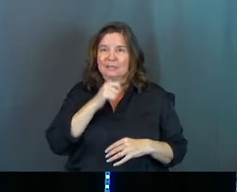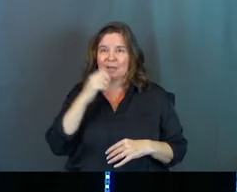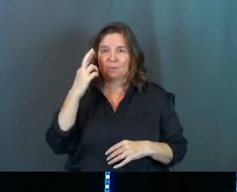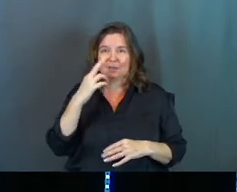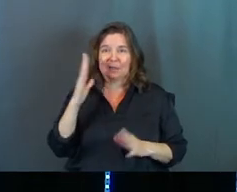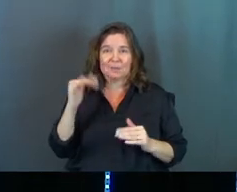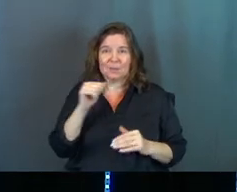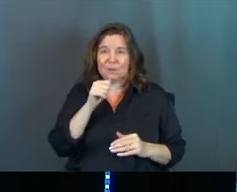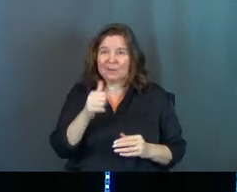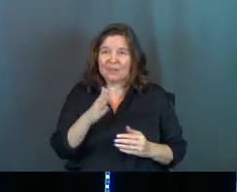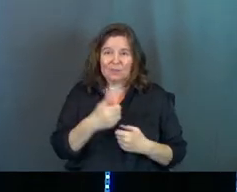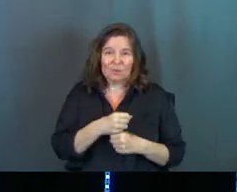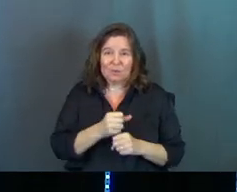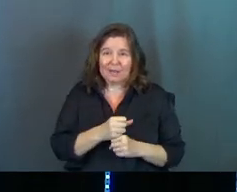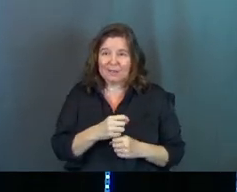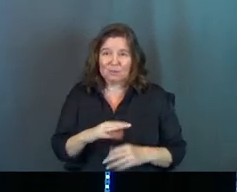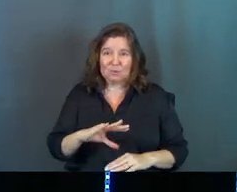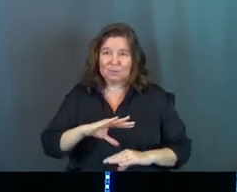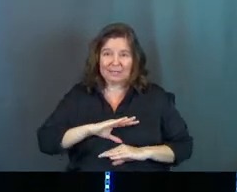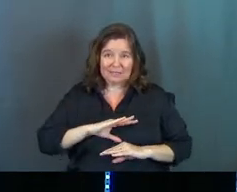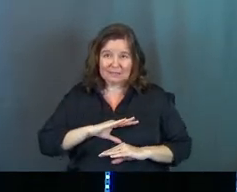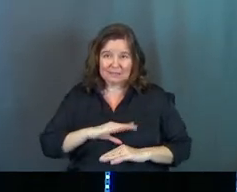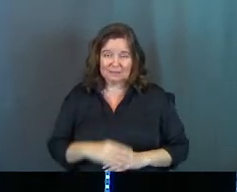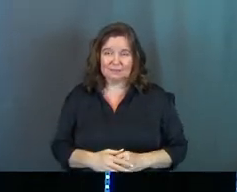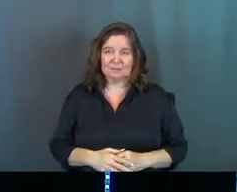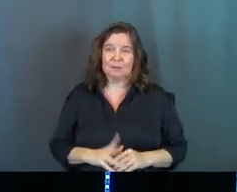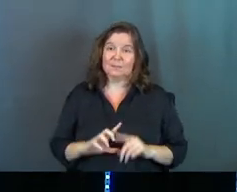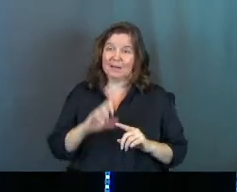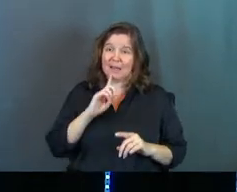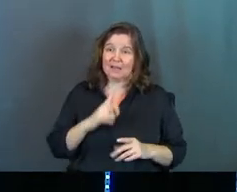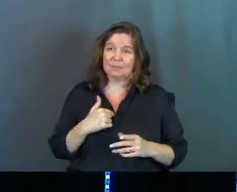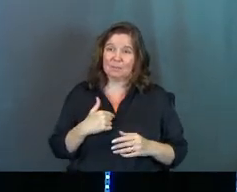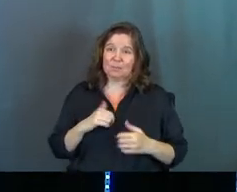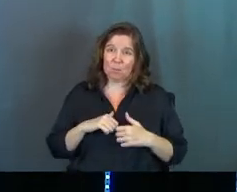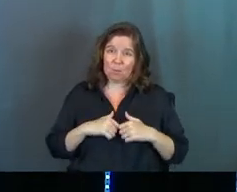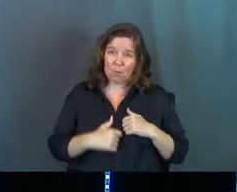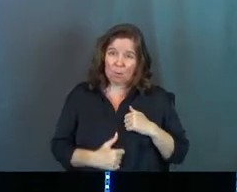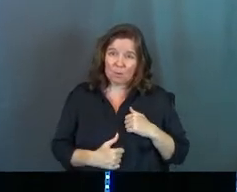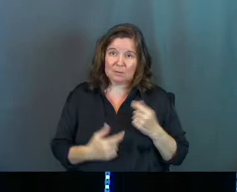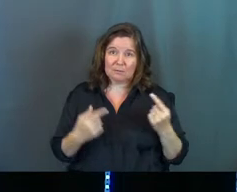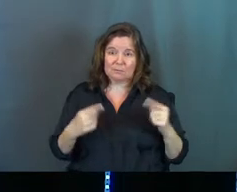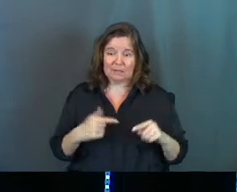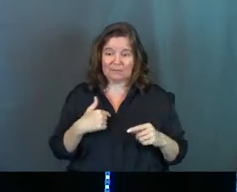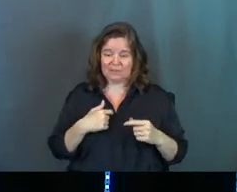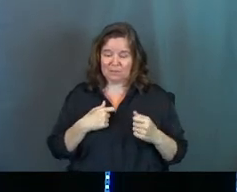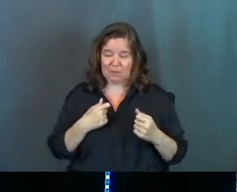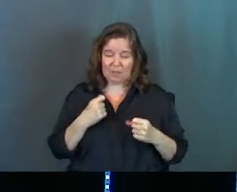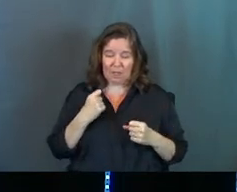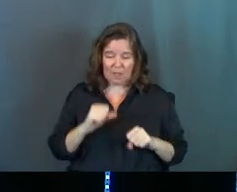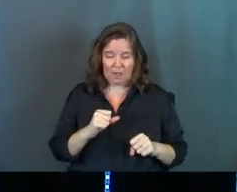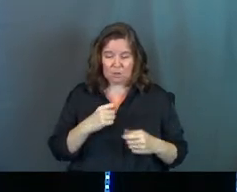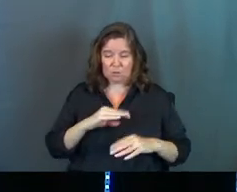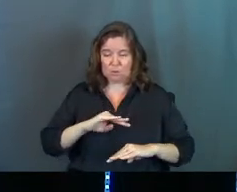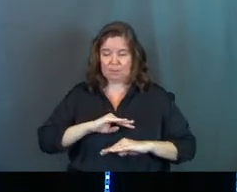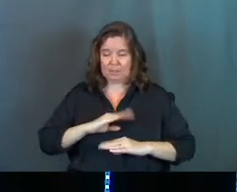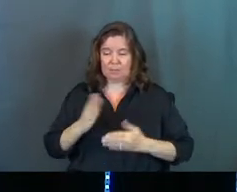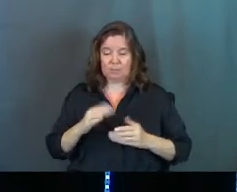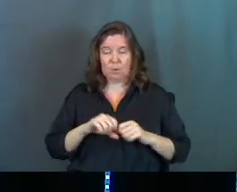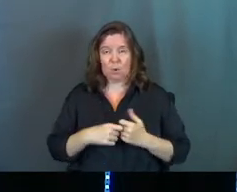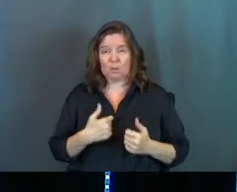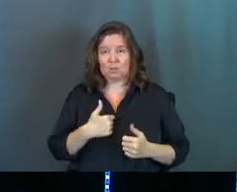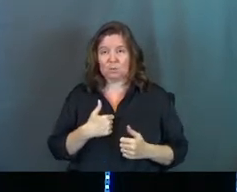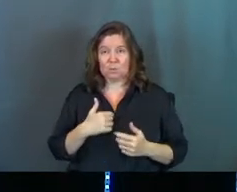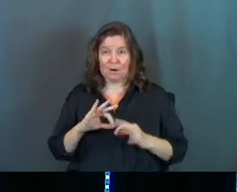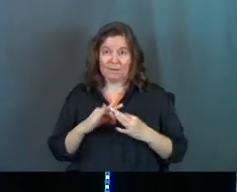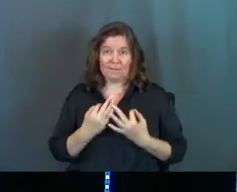expectations that we were never created to meet. That actually bring so much more brokenness to us if we strive to meet them. They bring brokenness to our